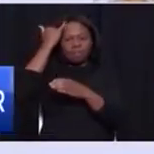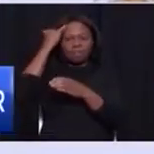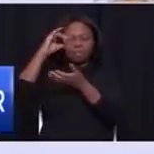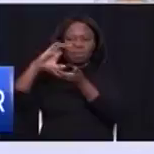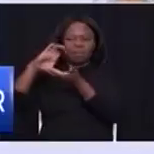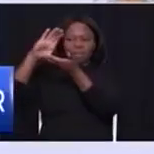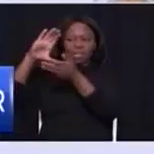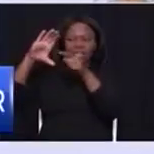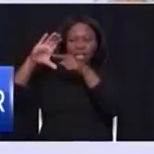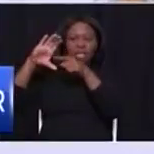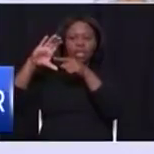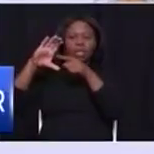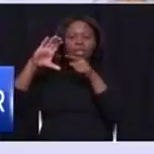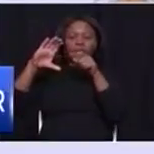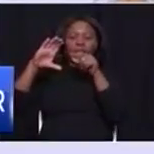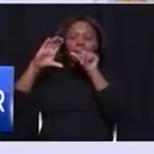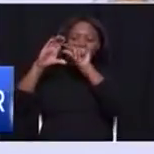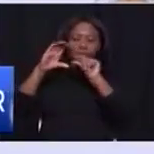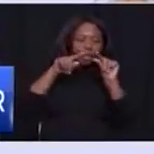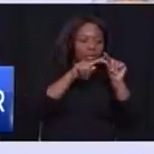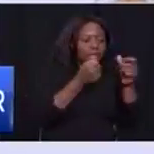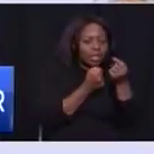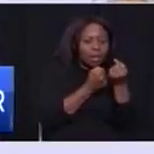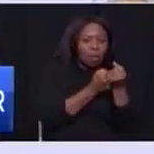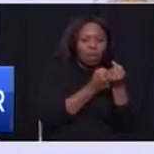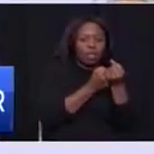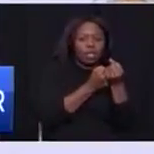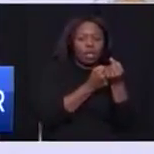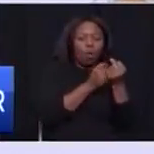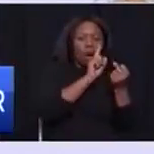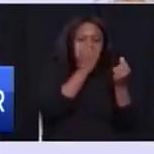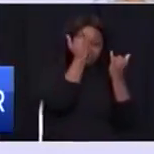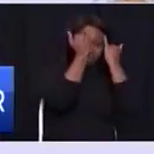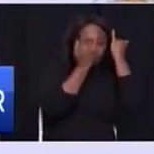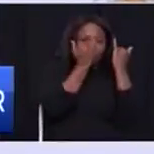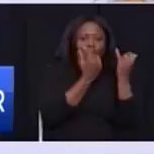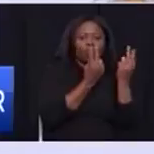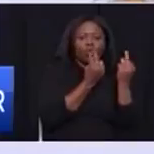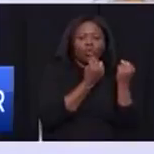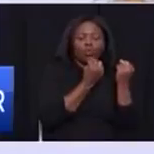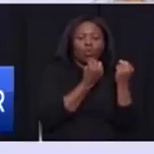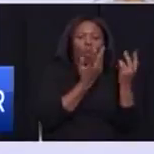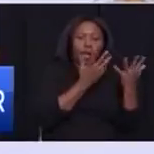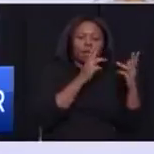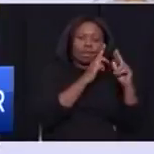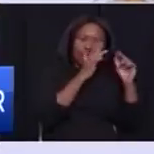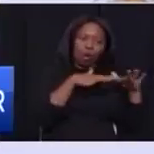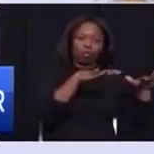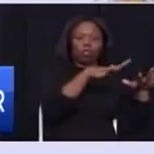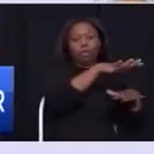to support particularly innovation in the township economy. Madam Speaker,